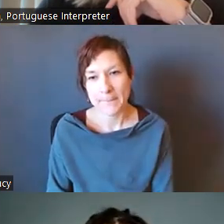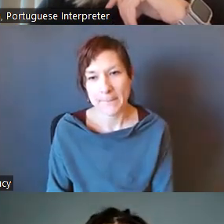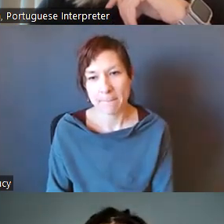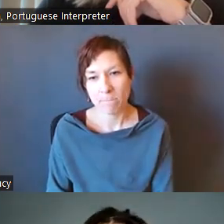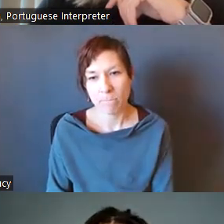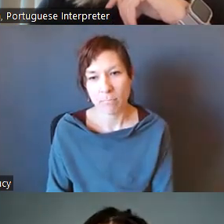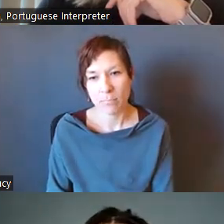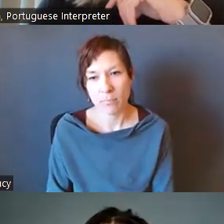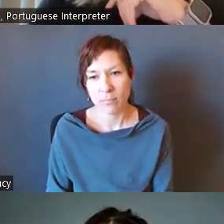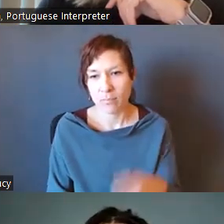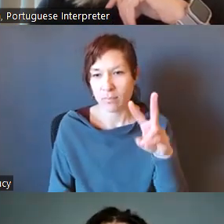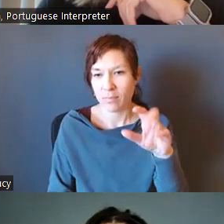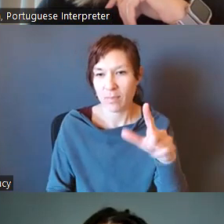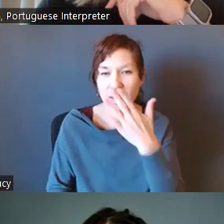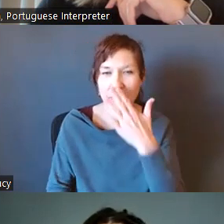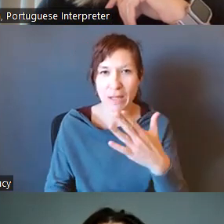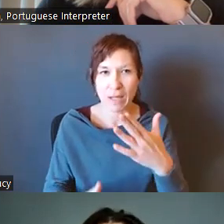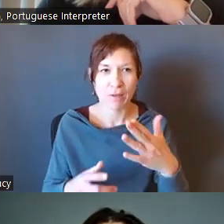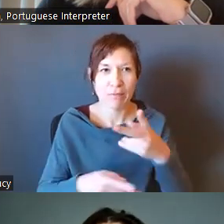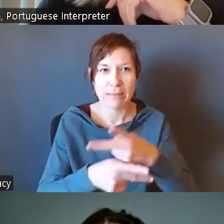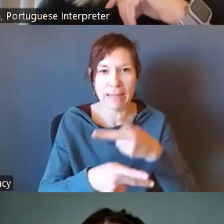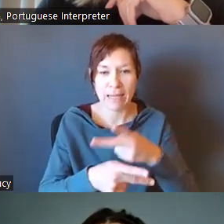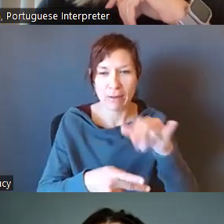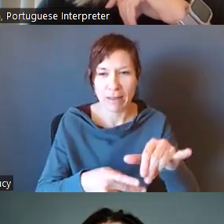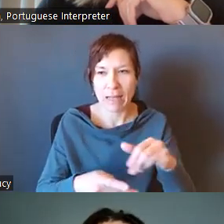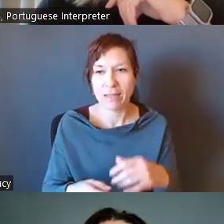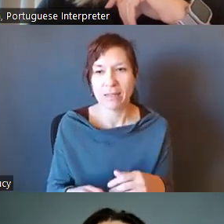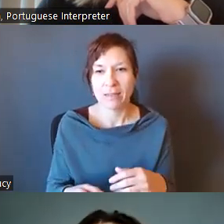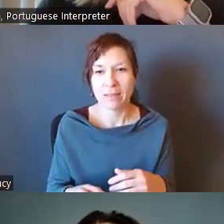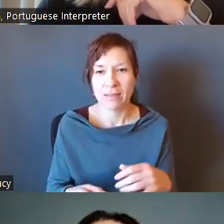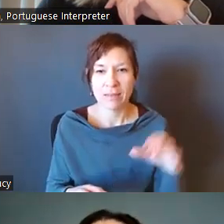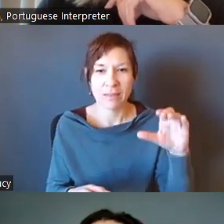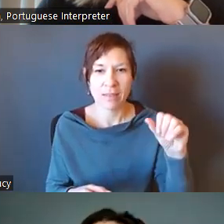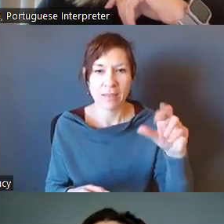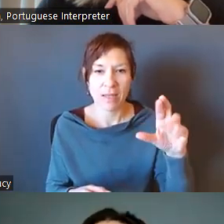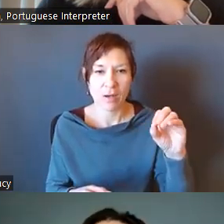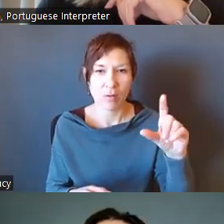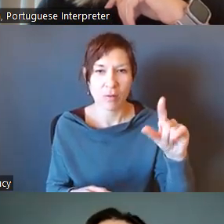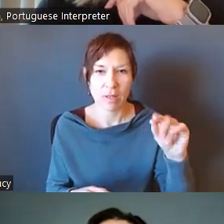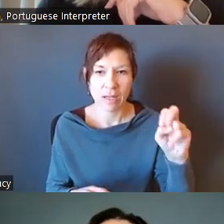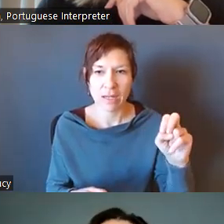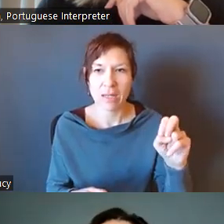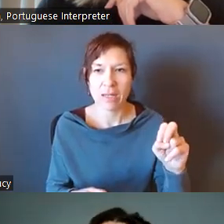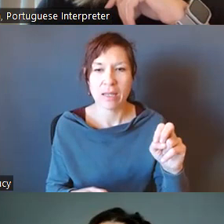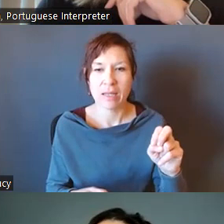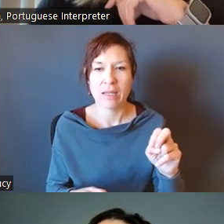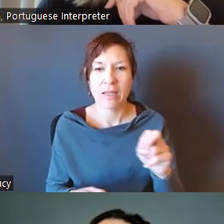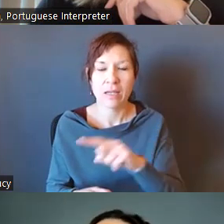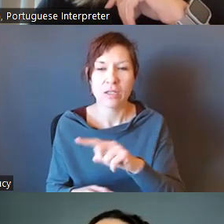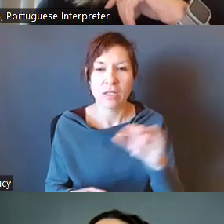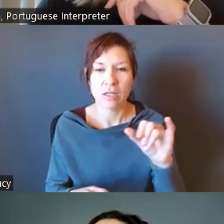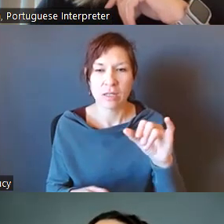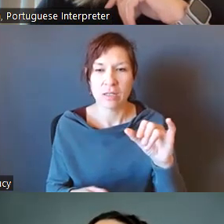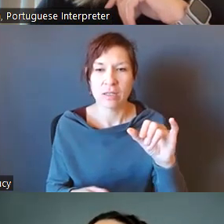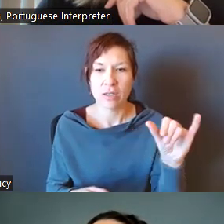Val, thank you for handling that so well. And Caroline Higley, I know, was also part of making that work. don't know if